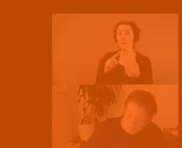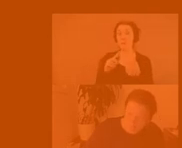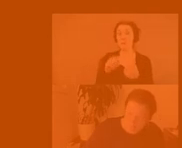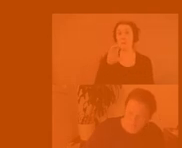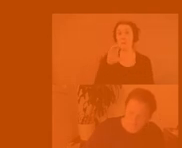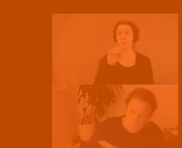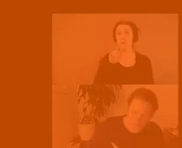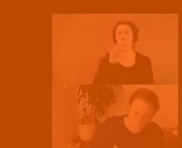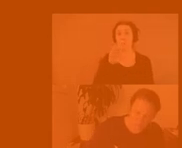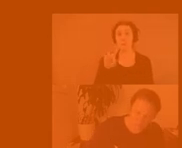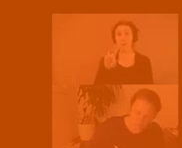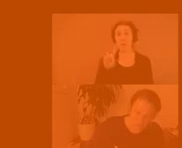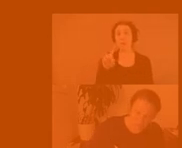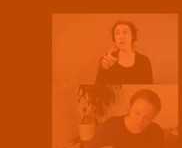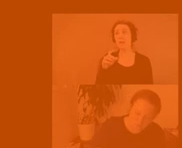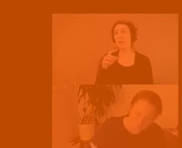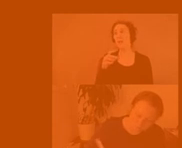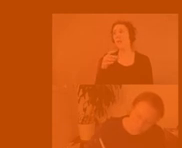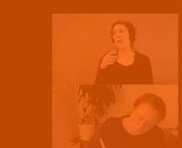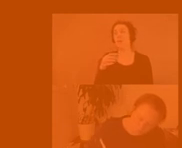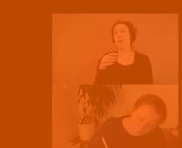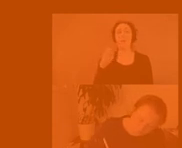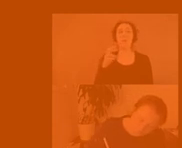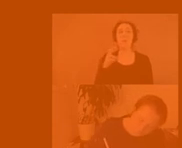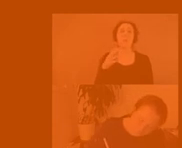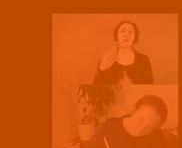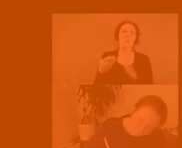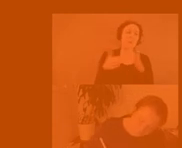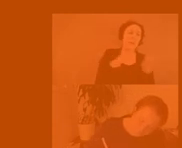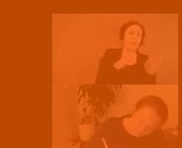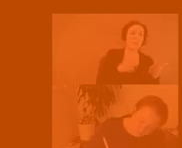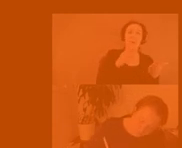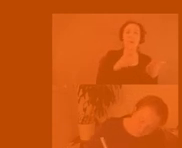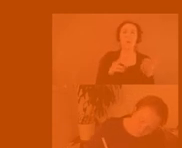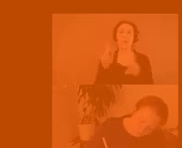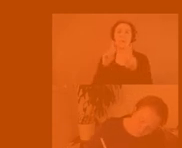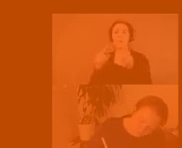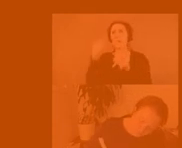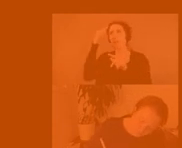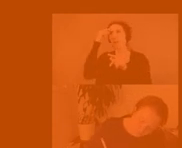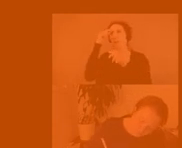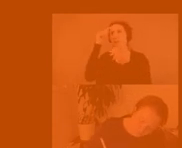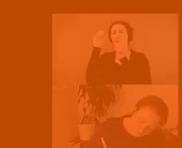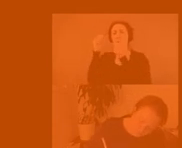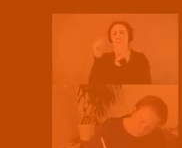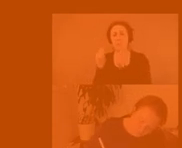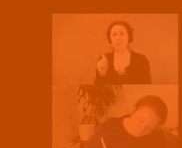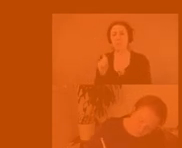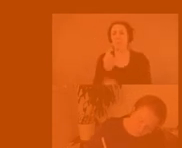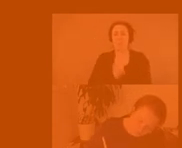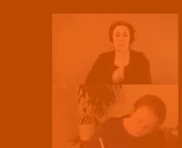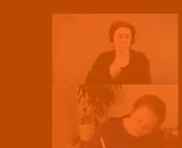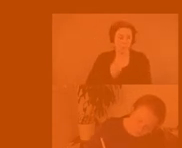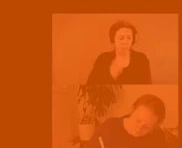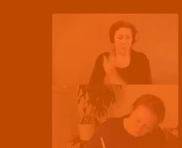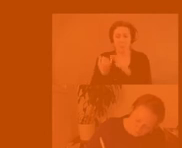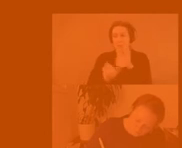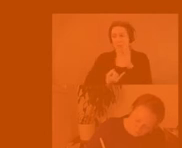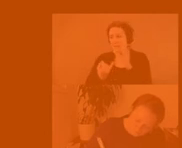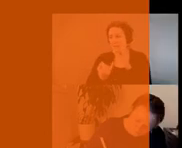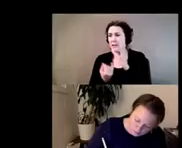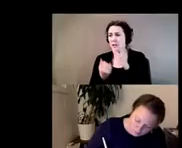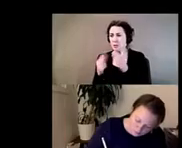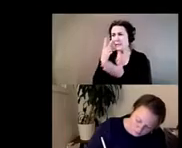away for one way or another whether it's mentally being stuck at home or not I think that's why another reason why the work just really resonates still